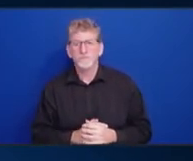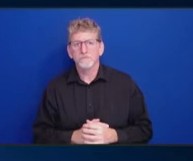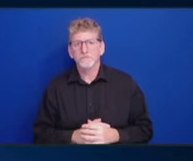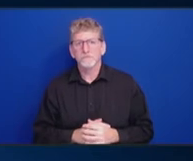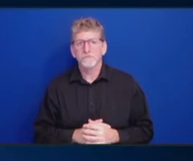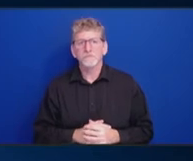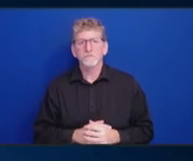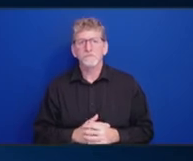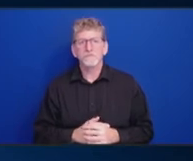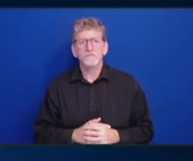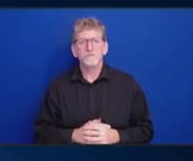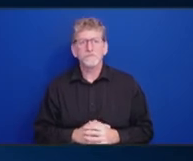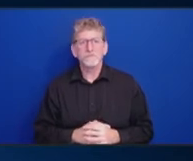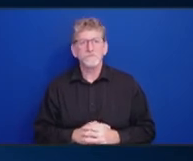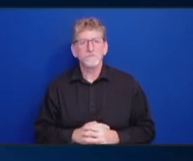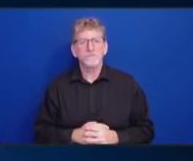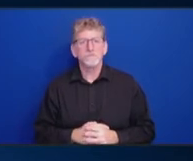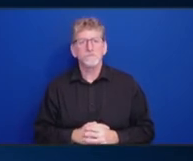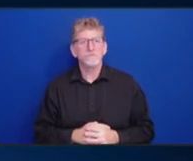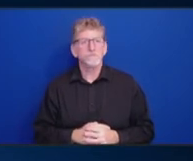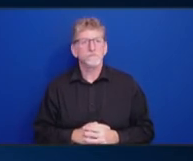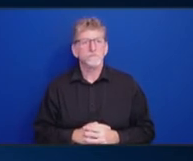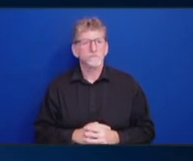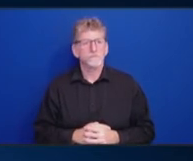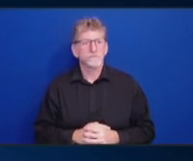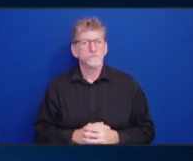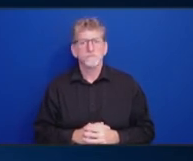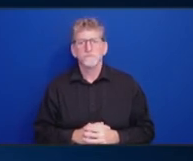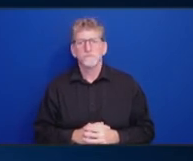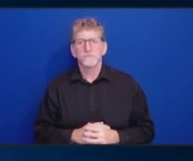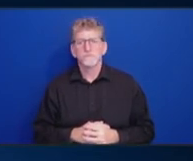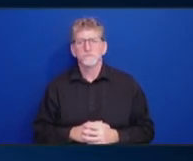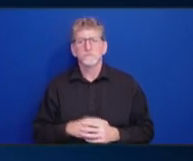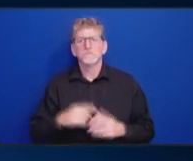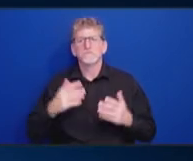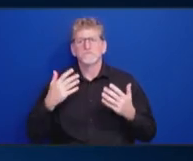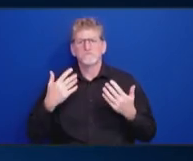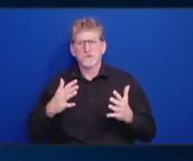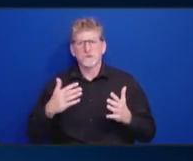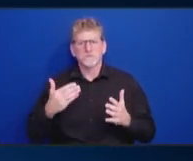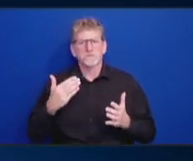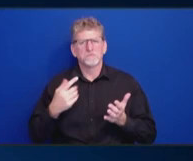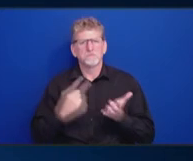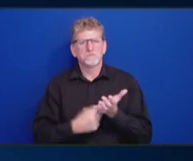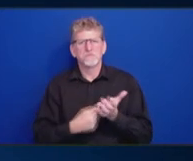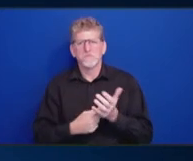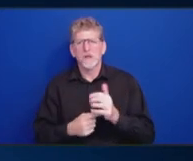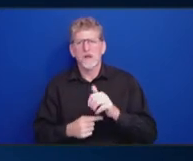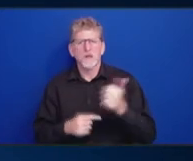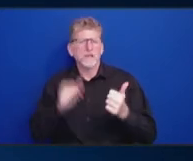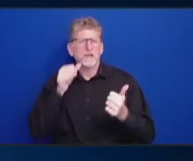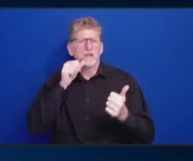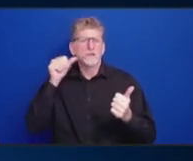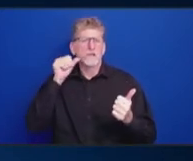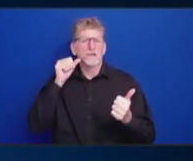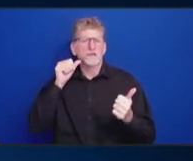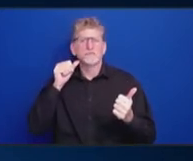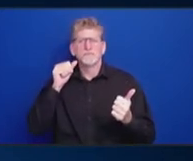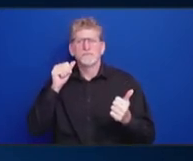I know we discussed other subcommittees yesterday, if I'm not wrong. I think we discussed adding,